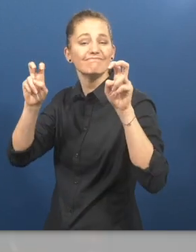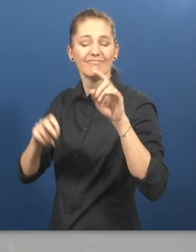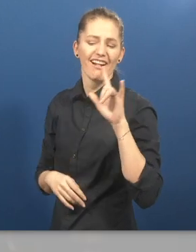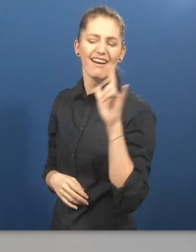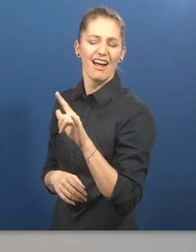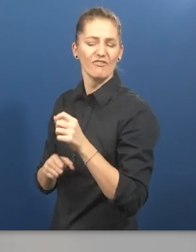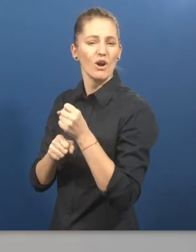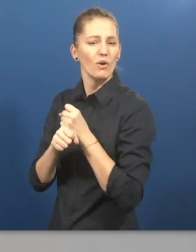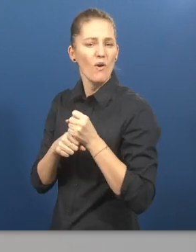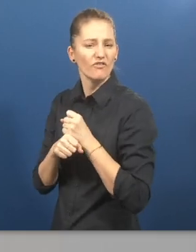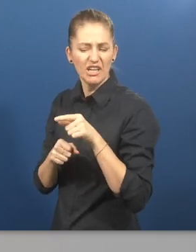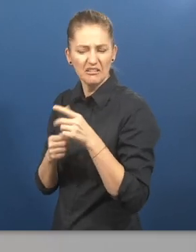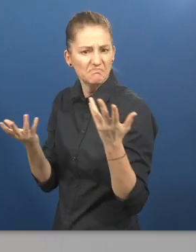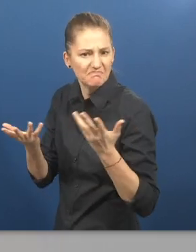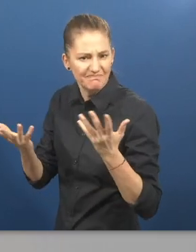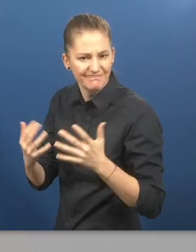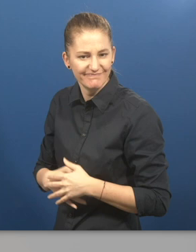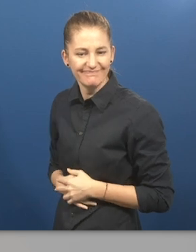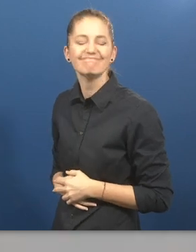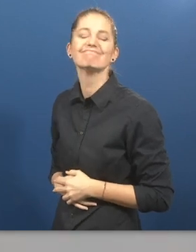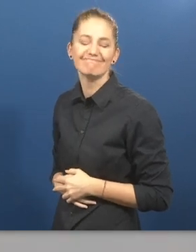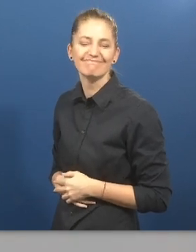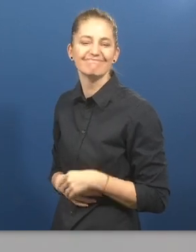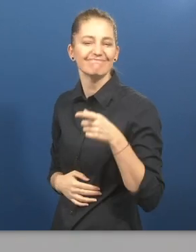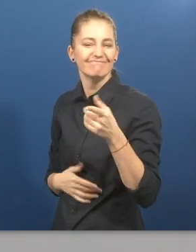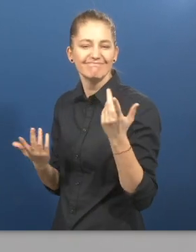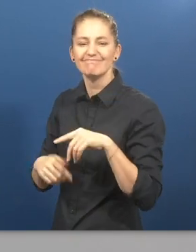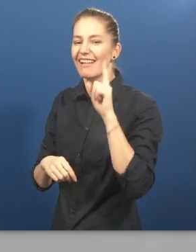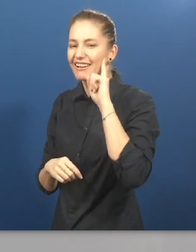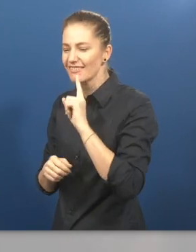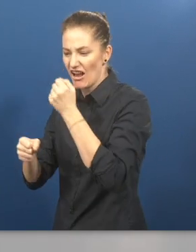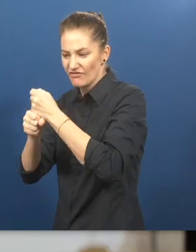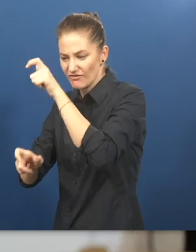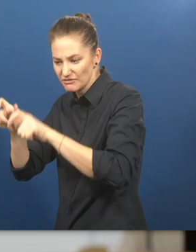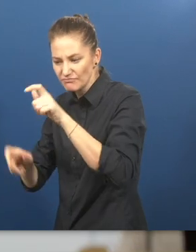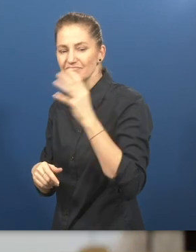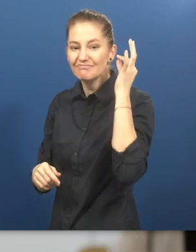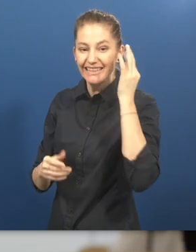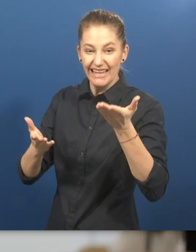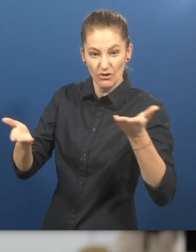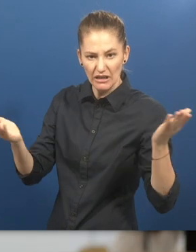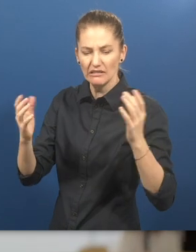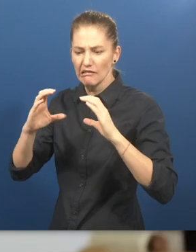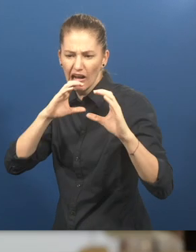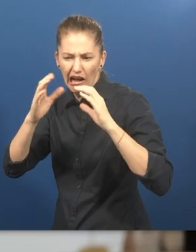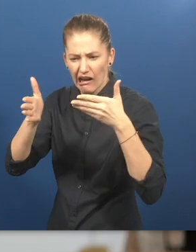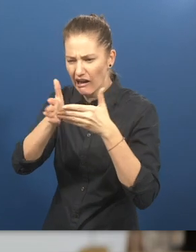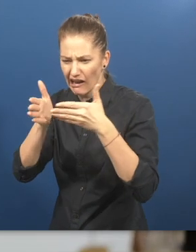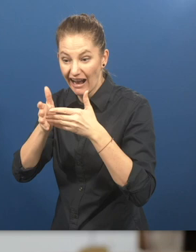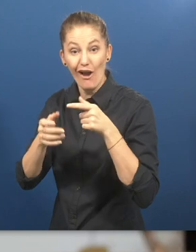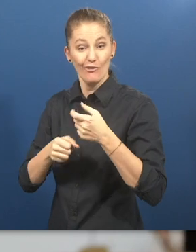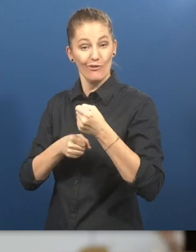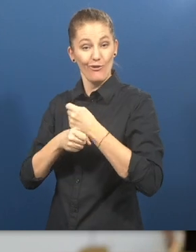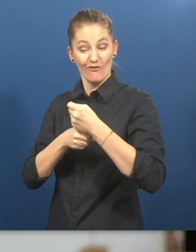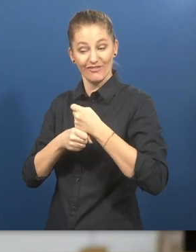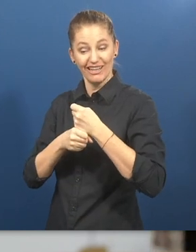What is I Love Coffee about? Gary Hopkins, co-founder of I Love Coffee. We use coffee to break the communication barrier